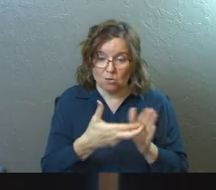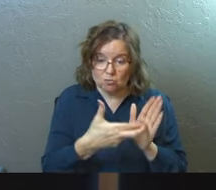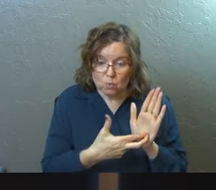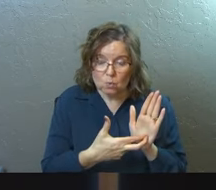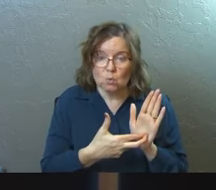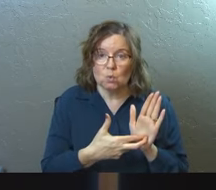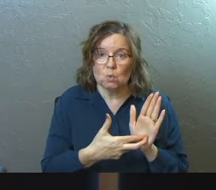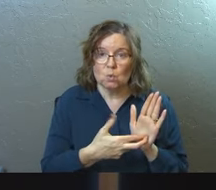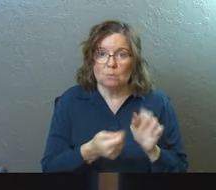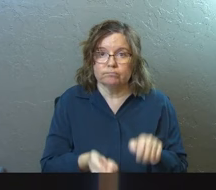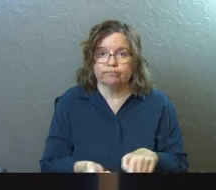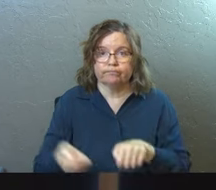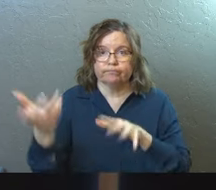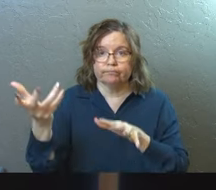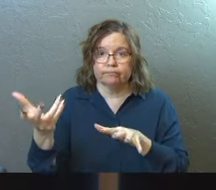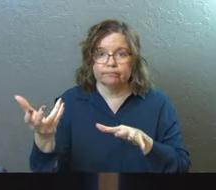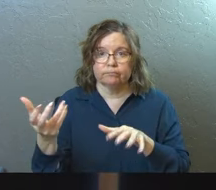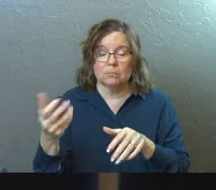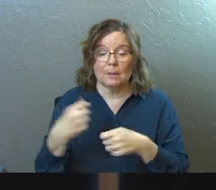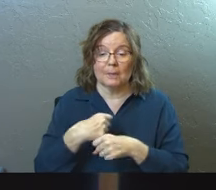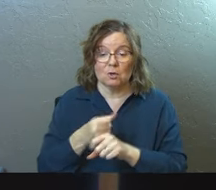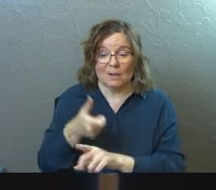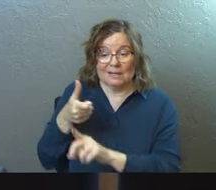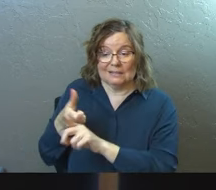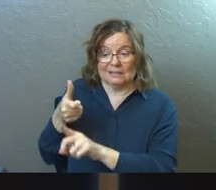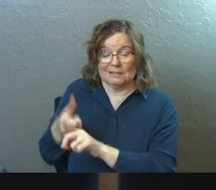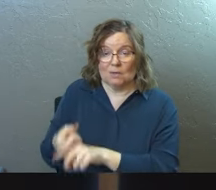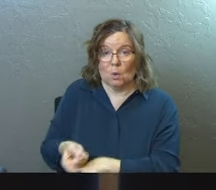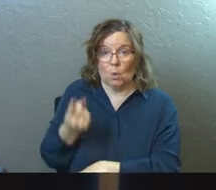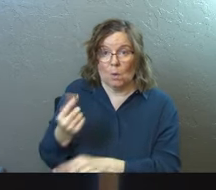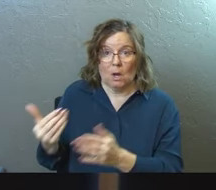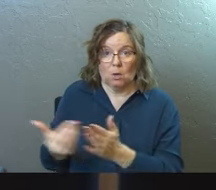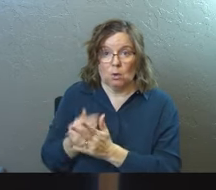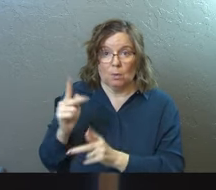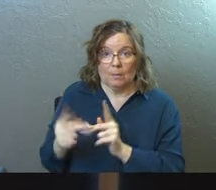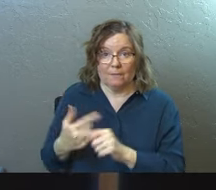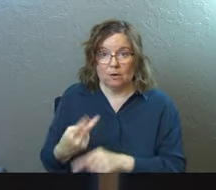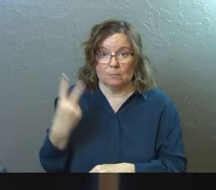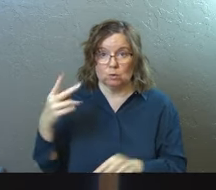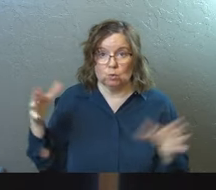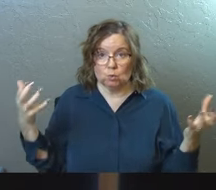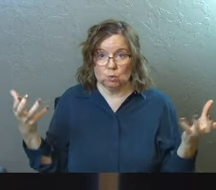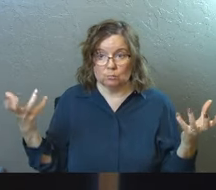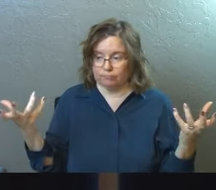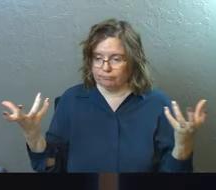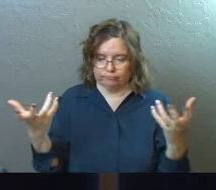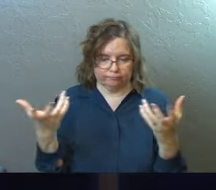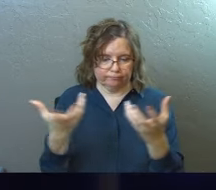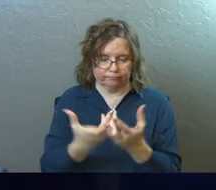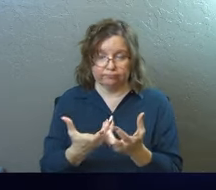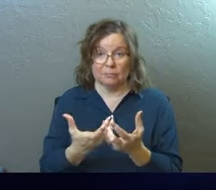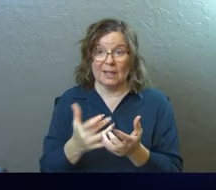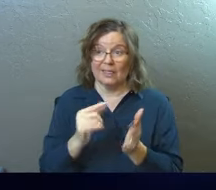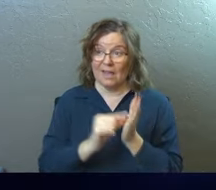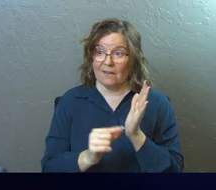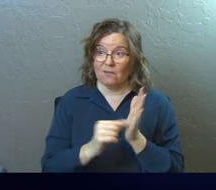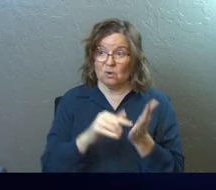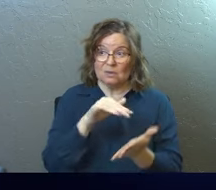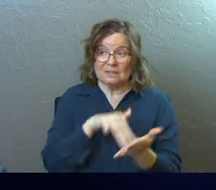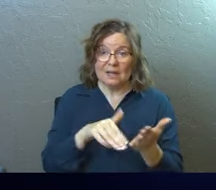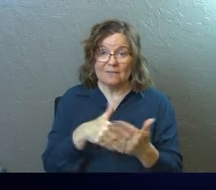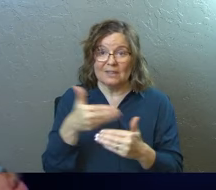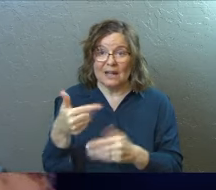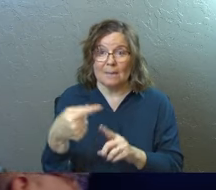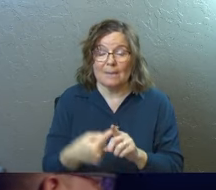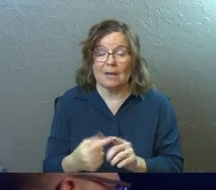Jews and Gentiles by creating in himself, that's Jesus. One new people from two groups. You could take that verse and you could study it